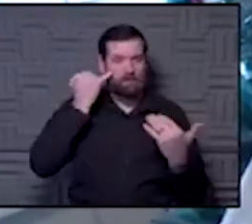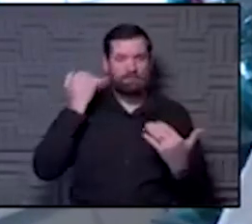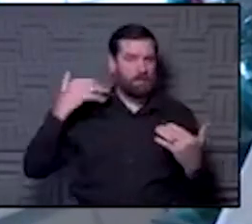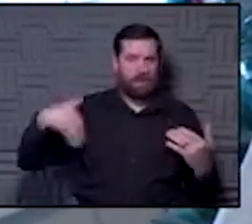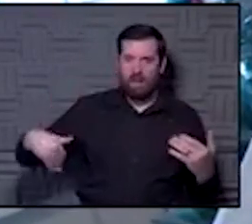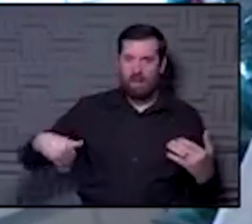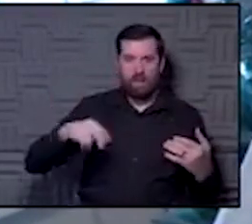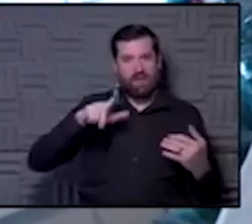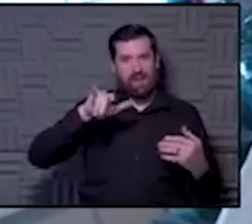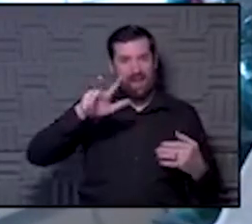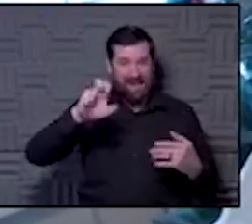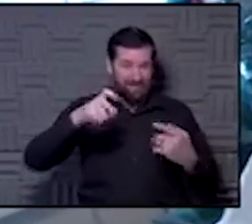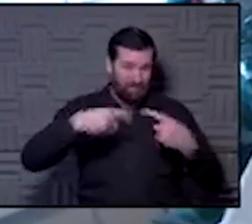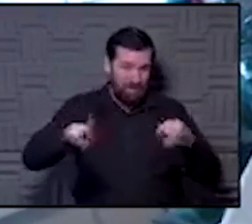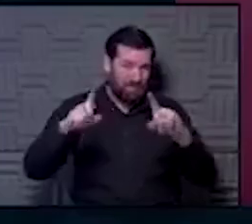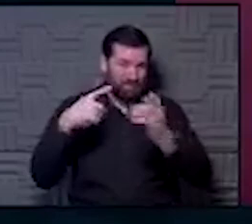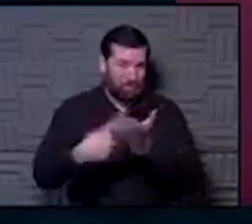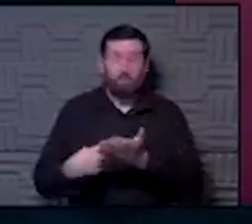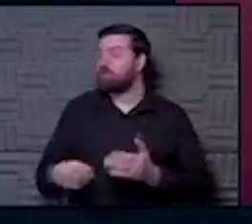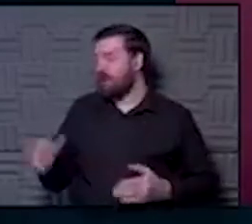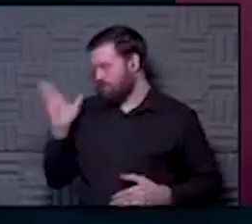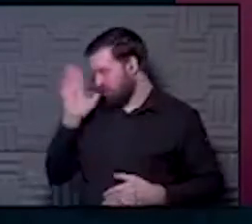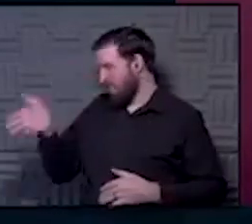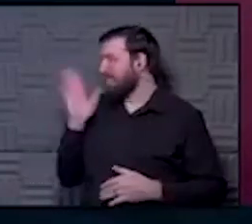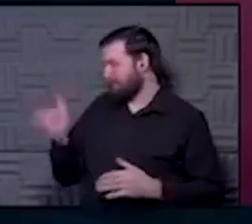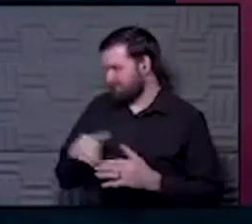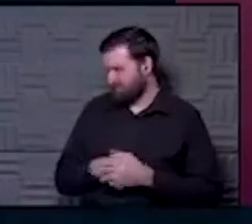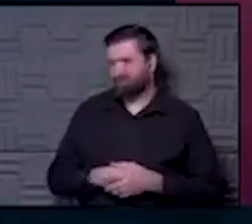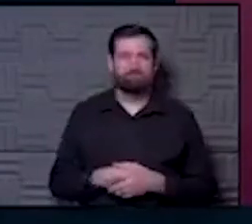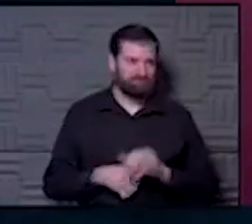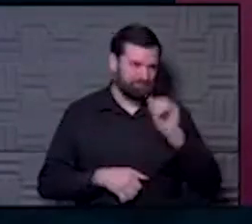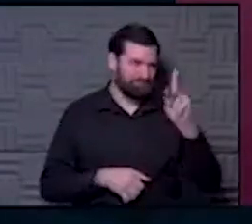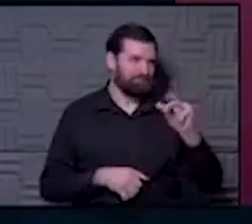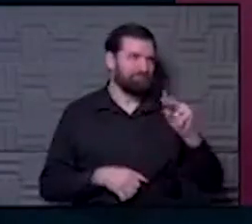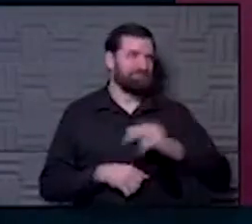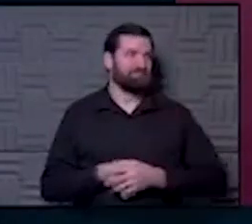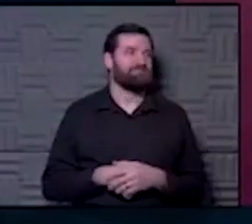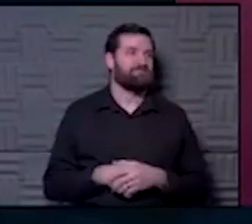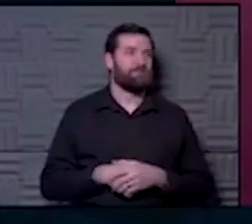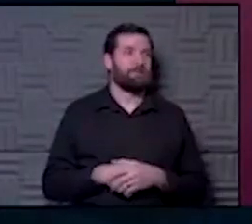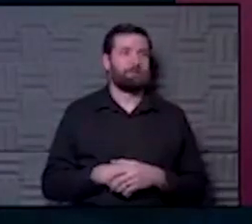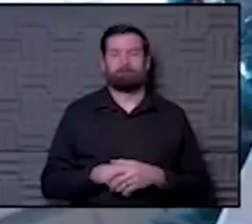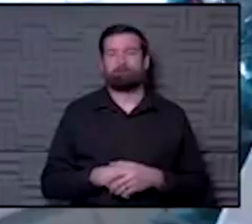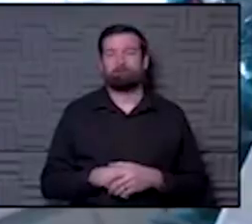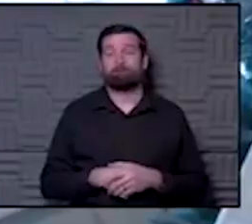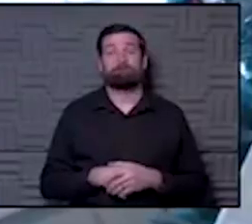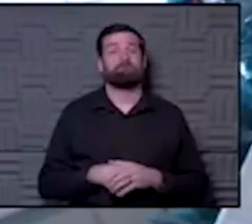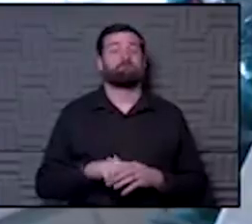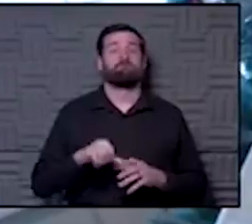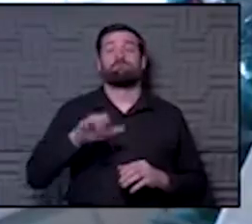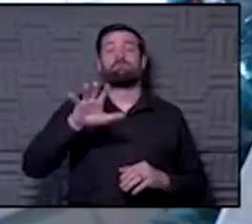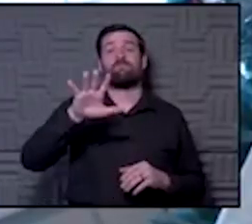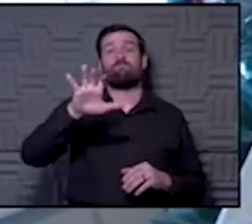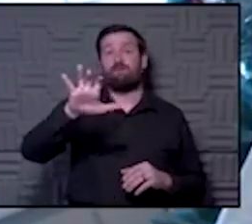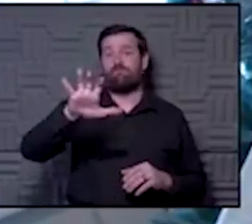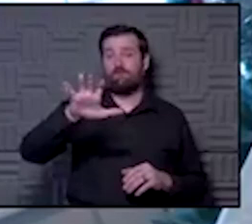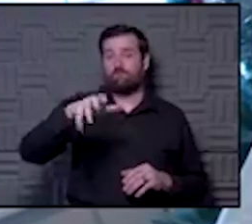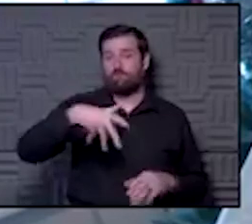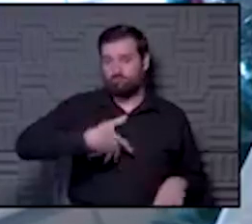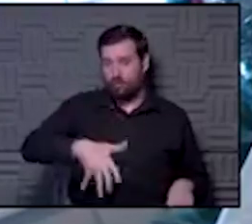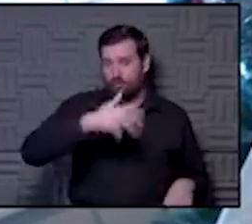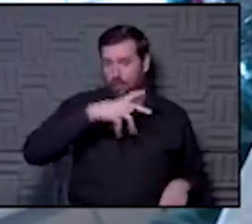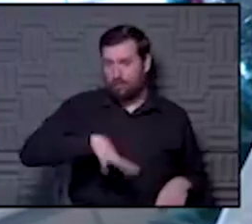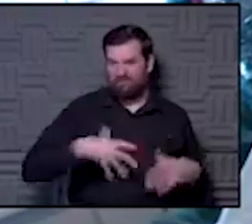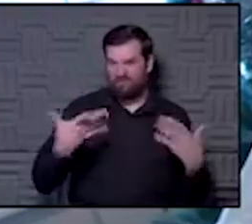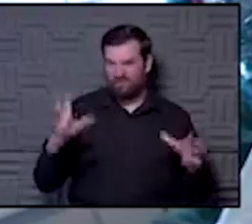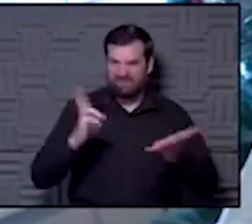live while I was talking. I will be signing up. Okay. So yeah, I mean, that's 500 pregnant women signed up the very first week